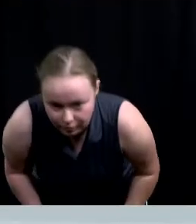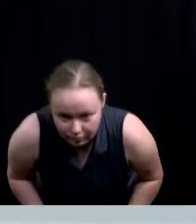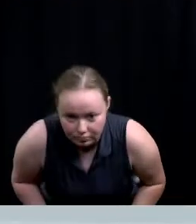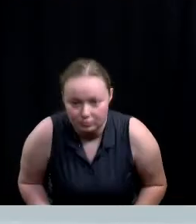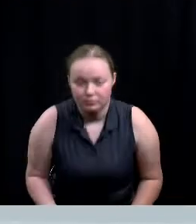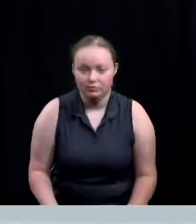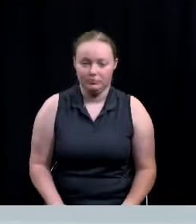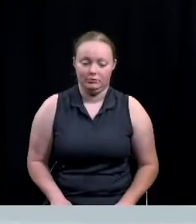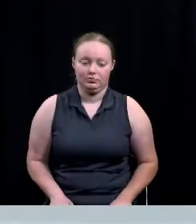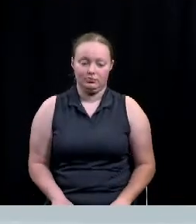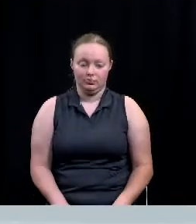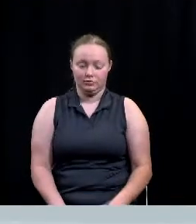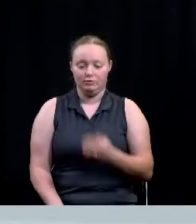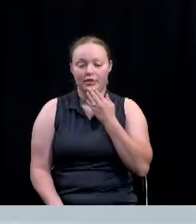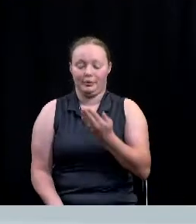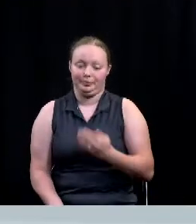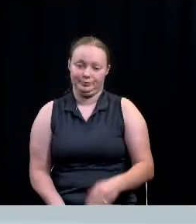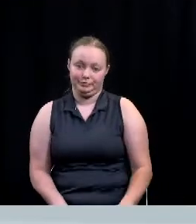Thanks.